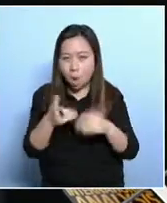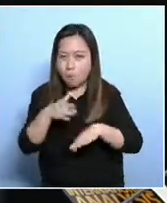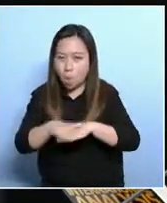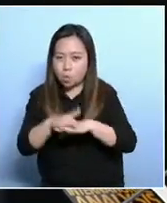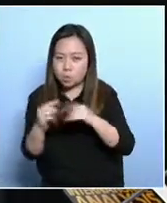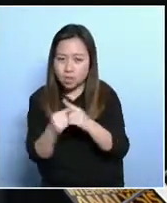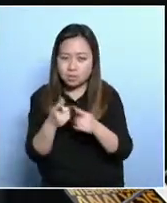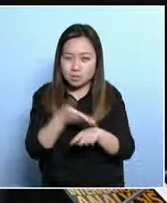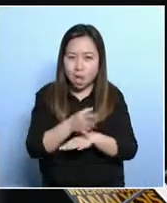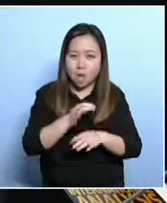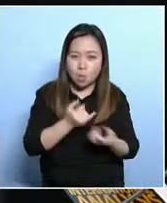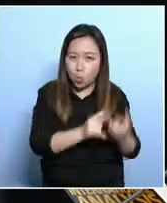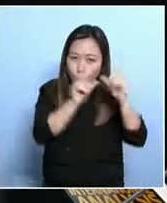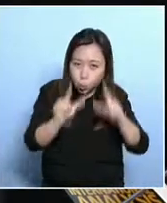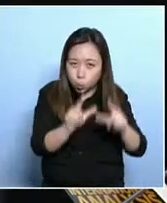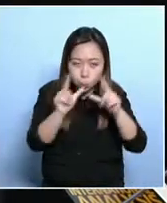others.